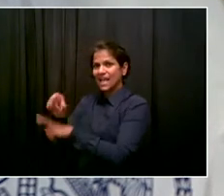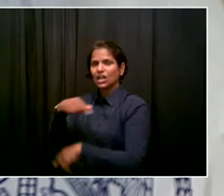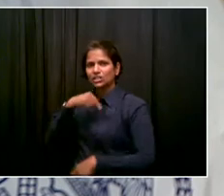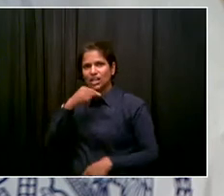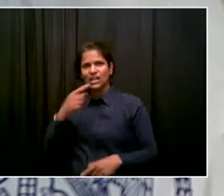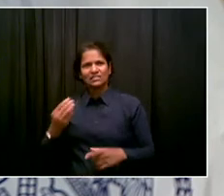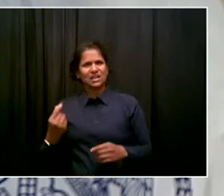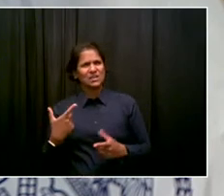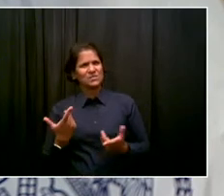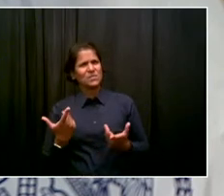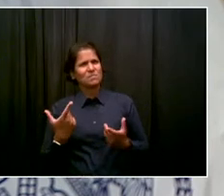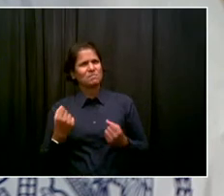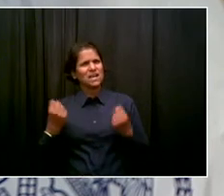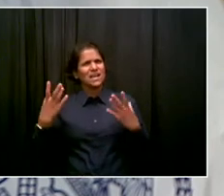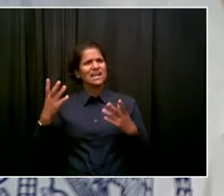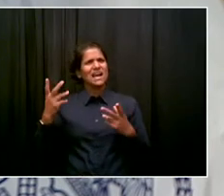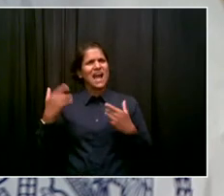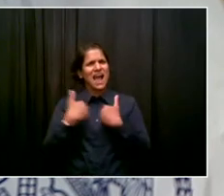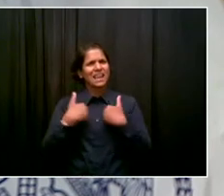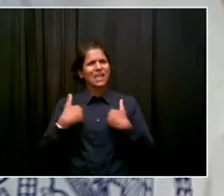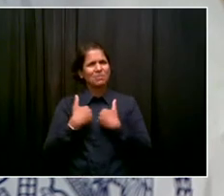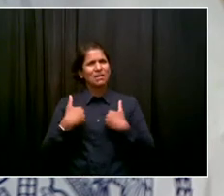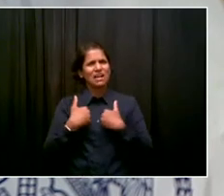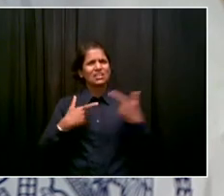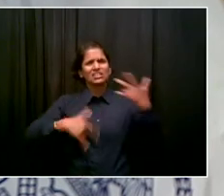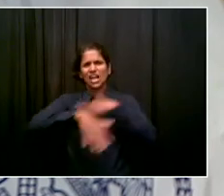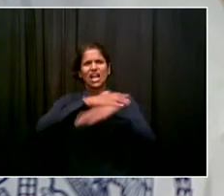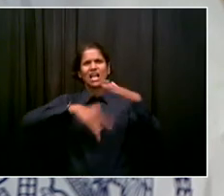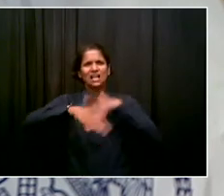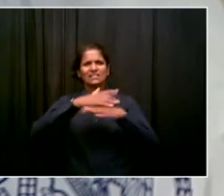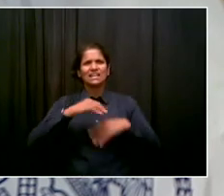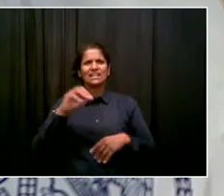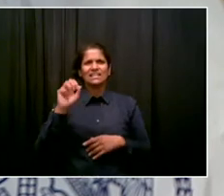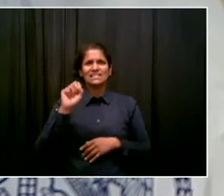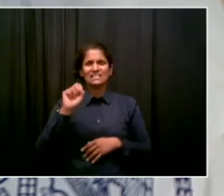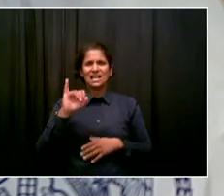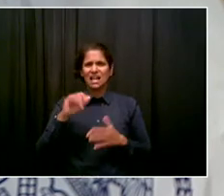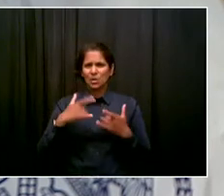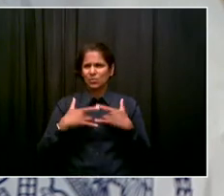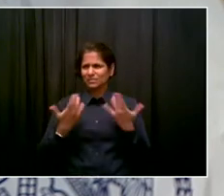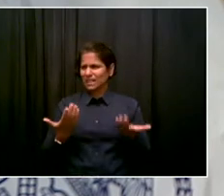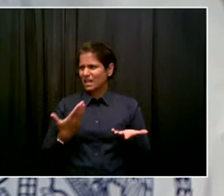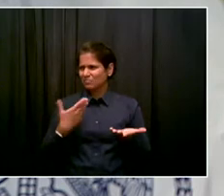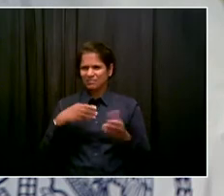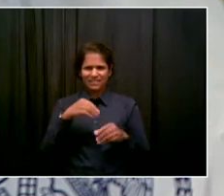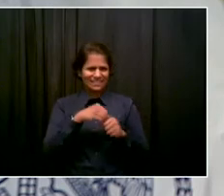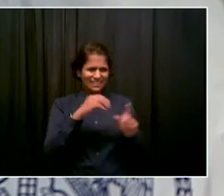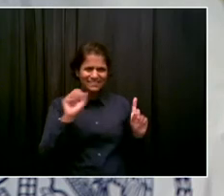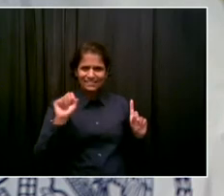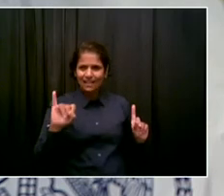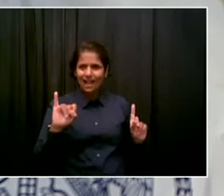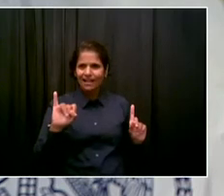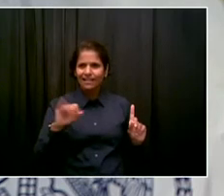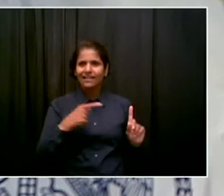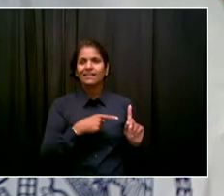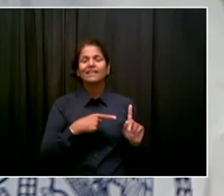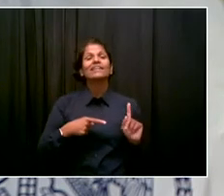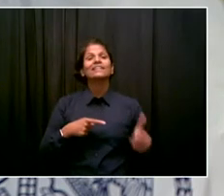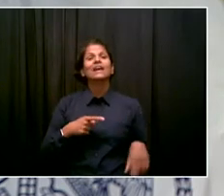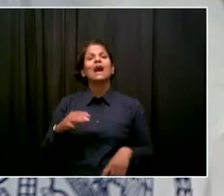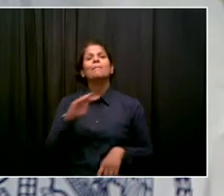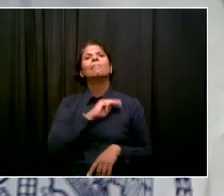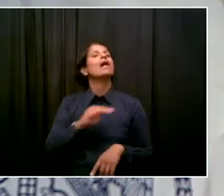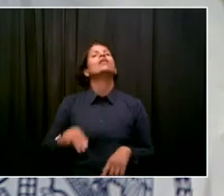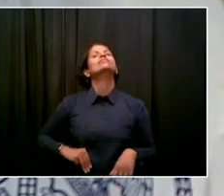Yeah, Paul, look, an ongoing issue in Staten Island, in other parts of the five boroughs and all over the country now. mean, wildlife